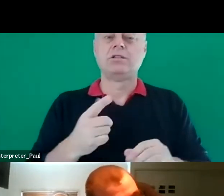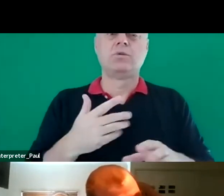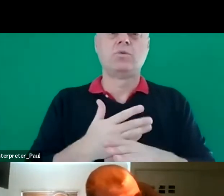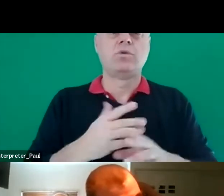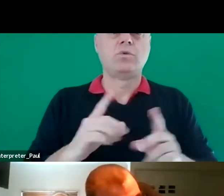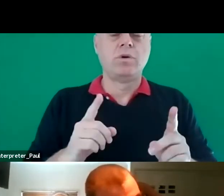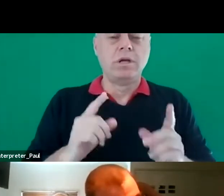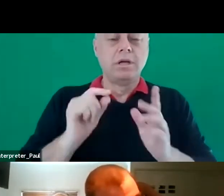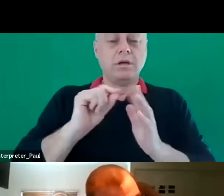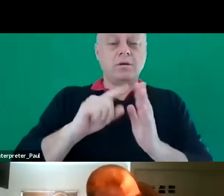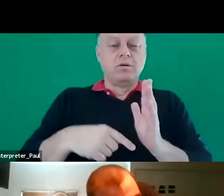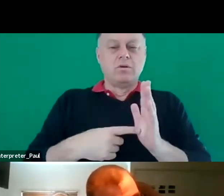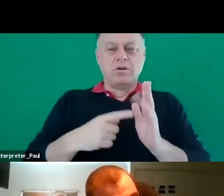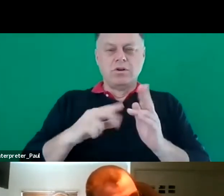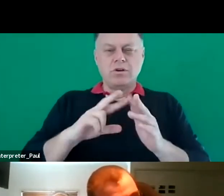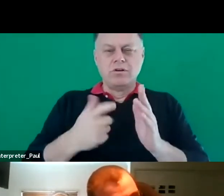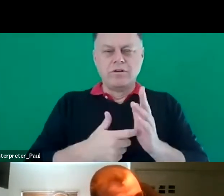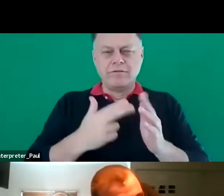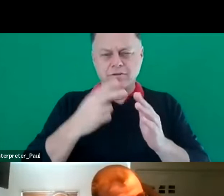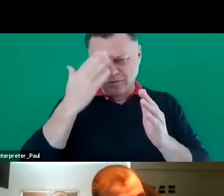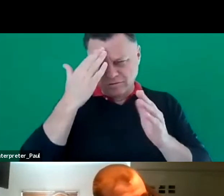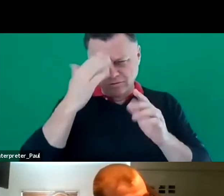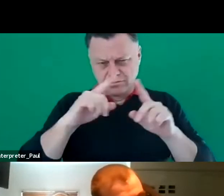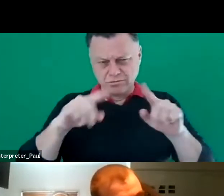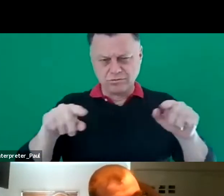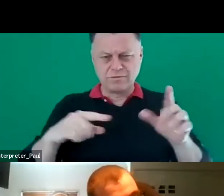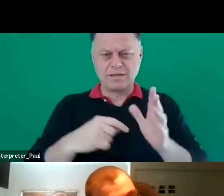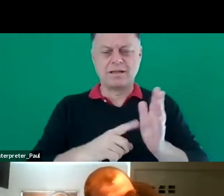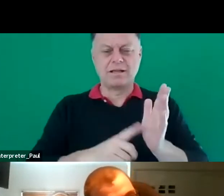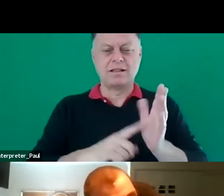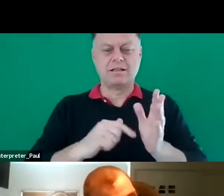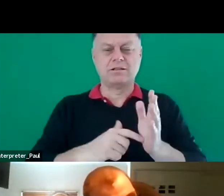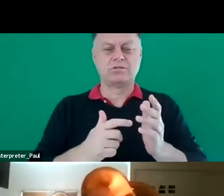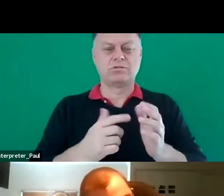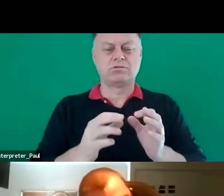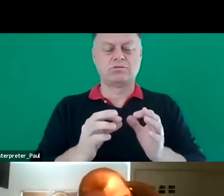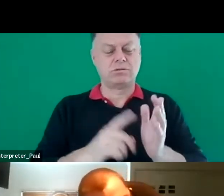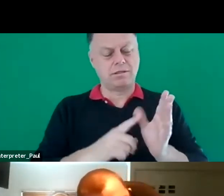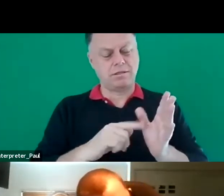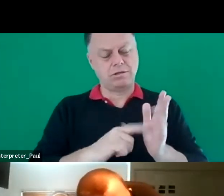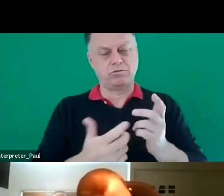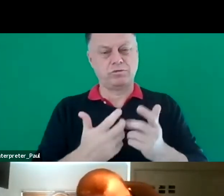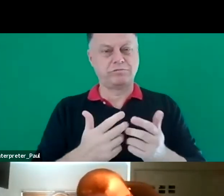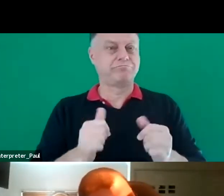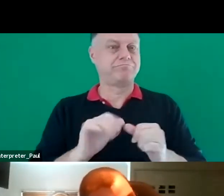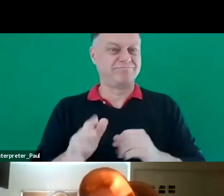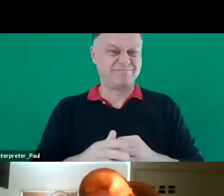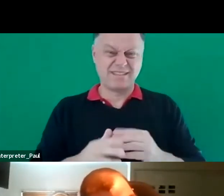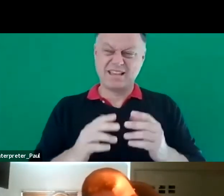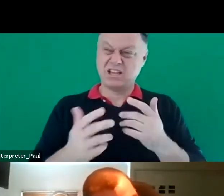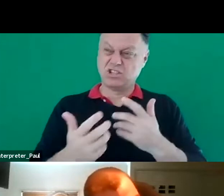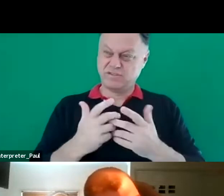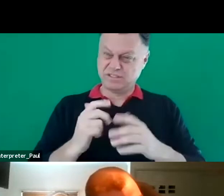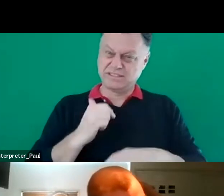as the project officer neurodiversity at La Trobe University. How good is that that a university